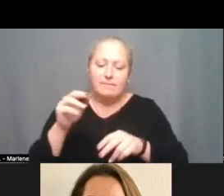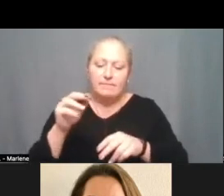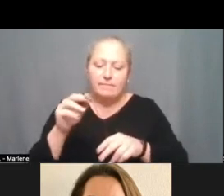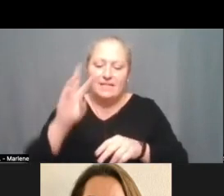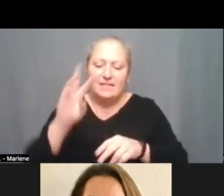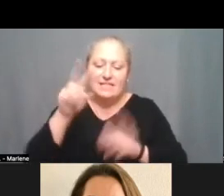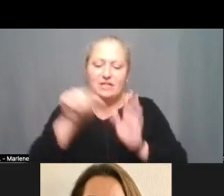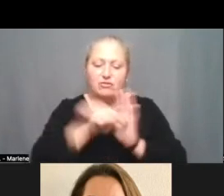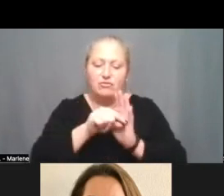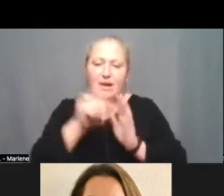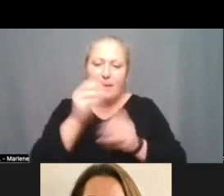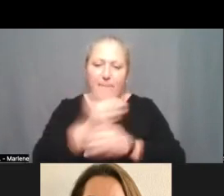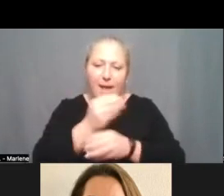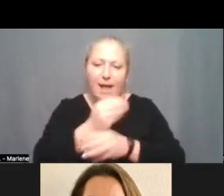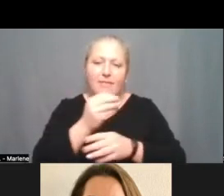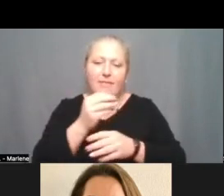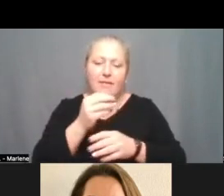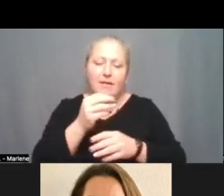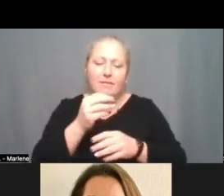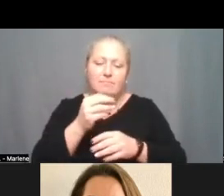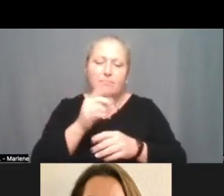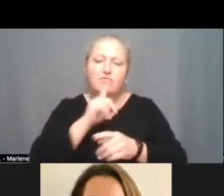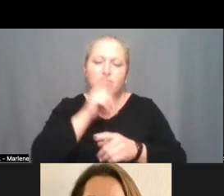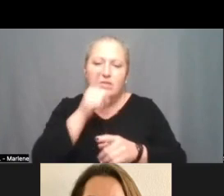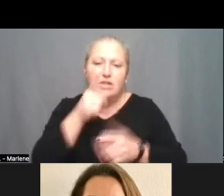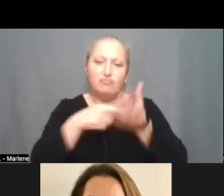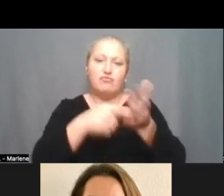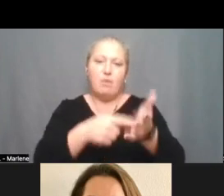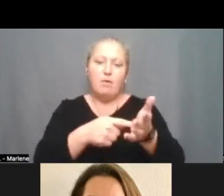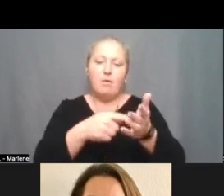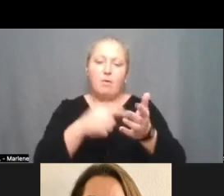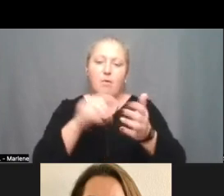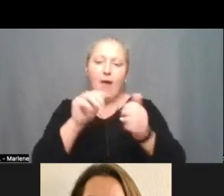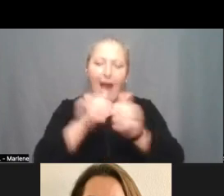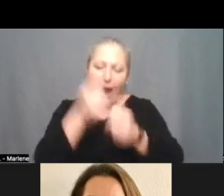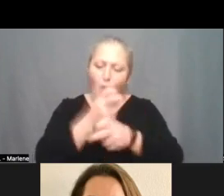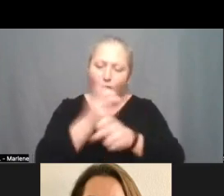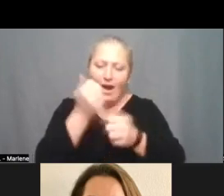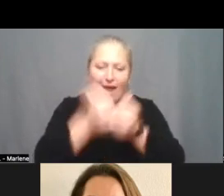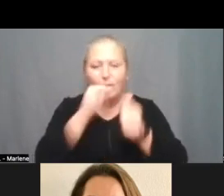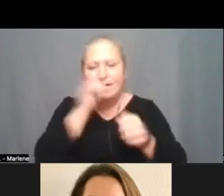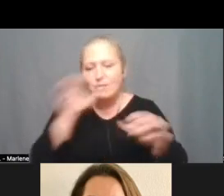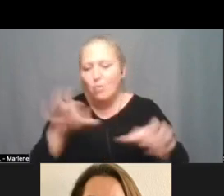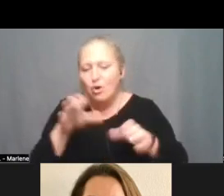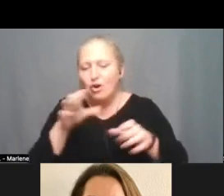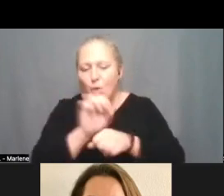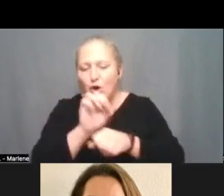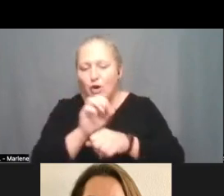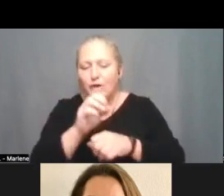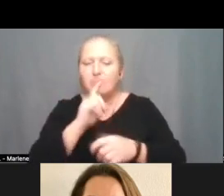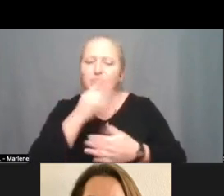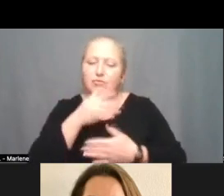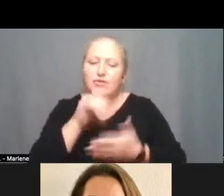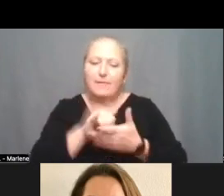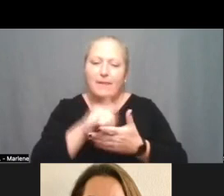math it's you know it just um really shows how hard everyone is working and i really appreciate that i did want to say i think